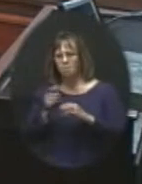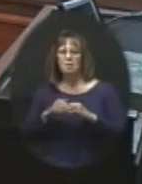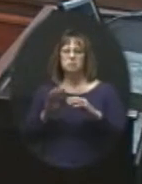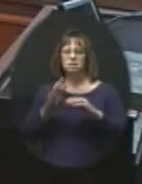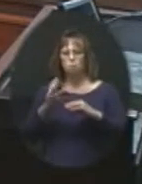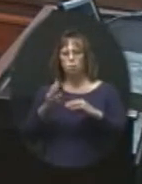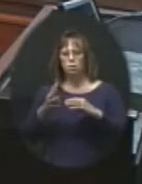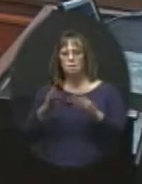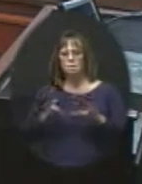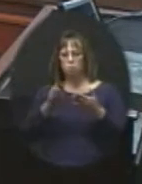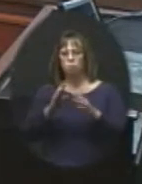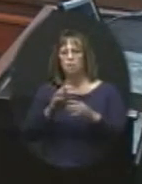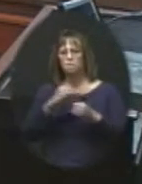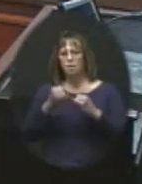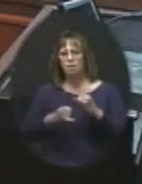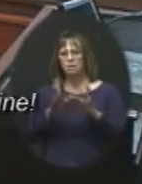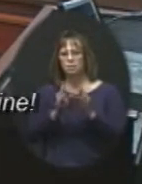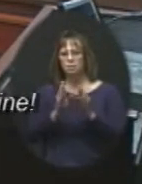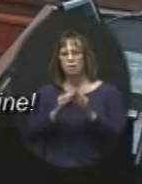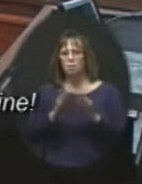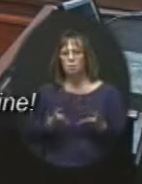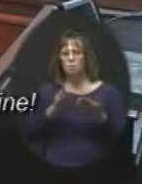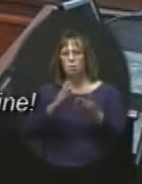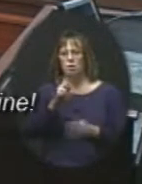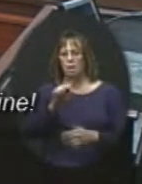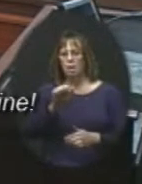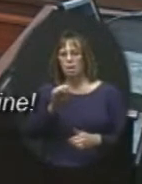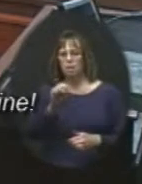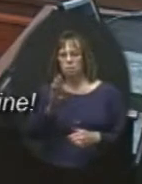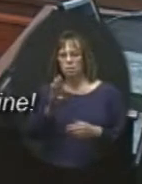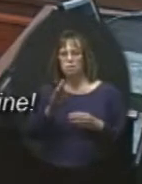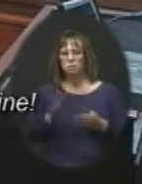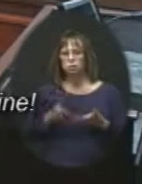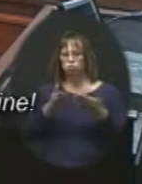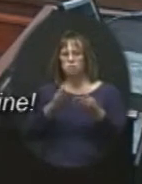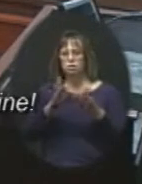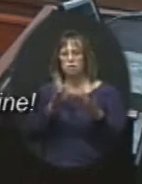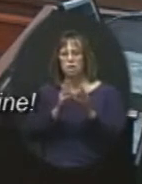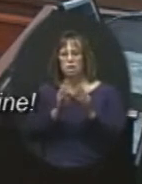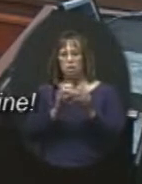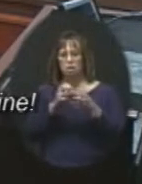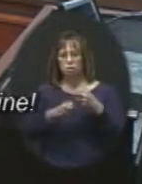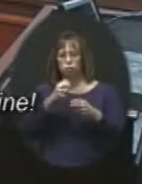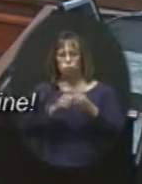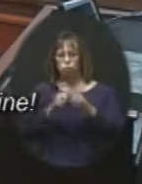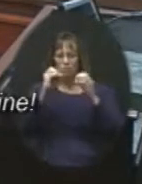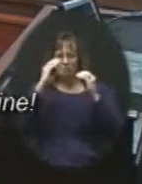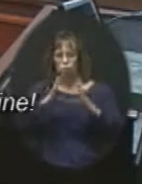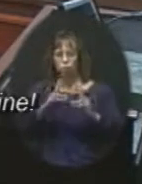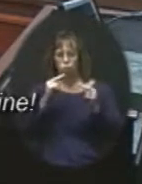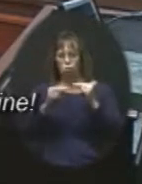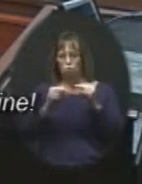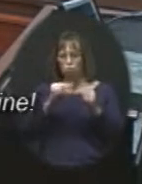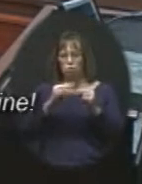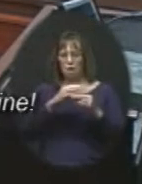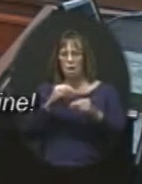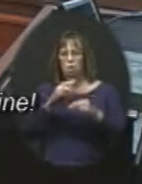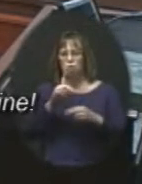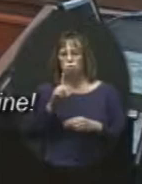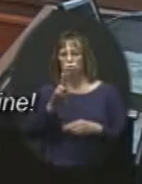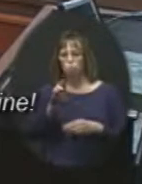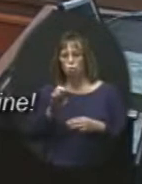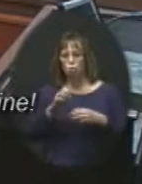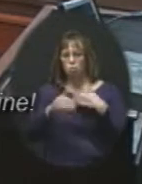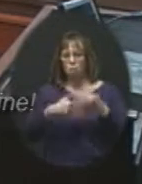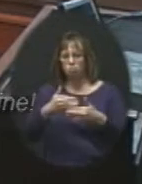And then finally, the committee is proposing KASB's address the issues for teachers' professional negotiations and teacher due process by adding new